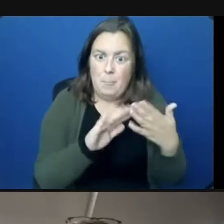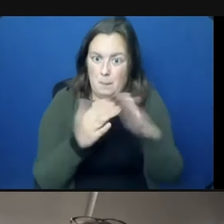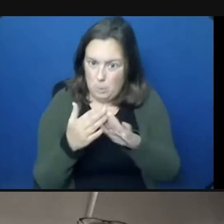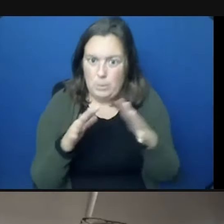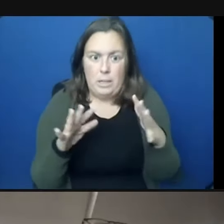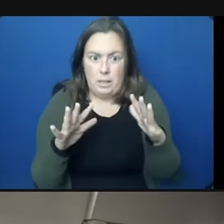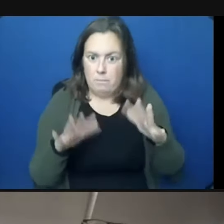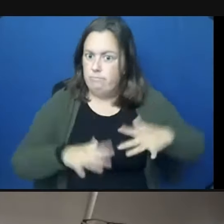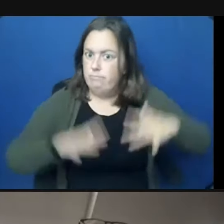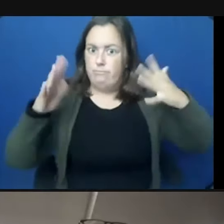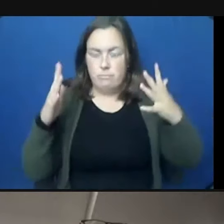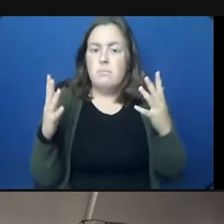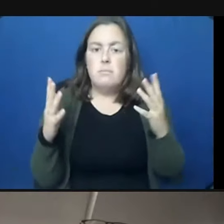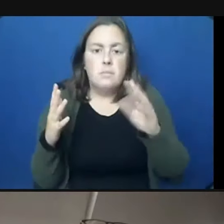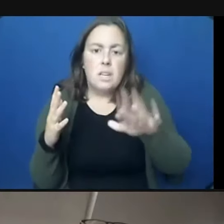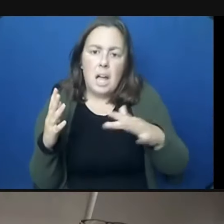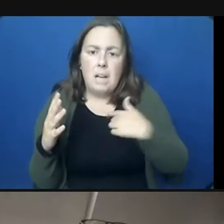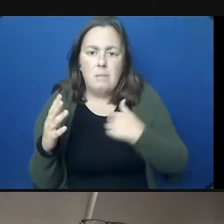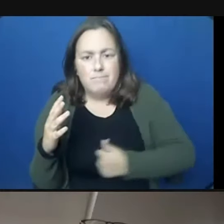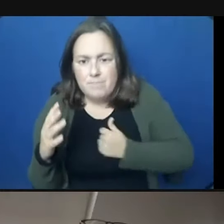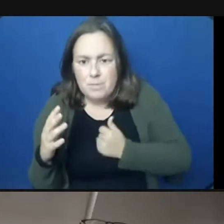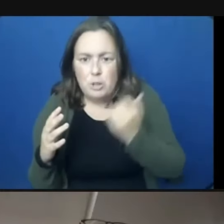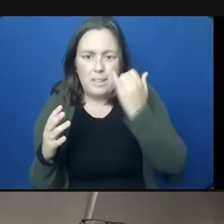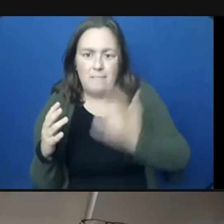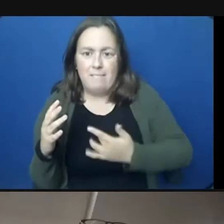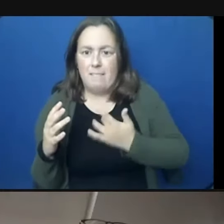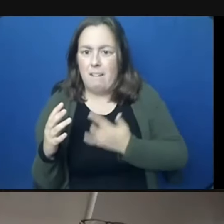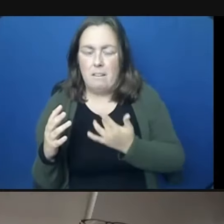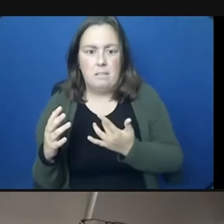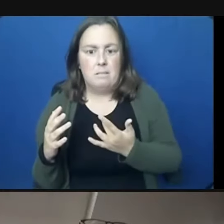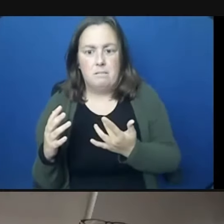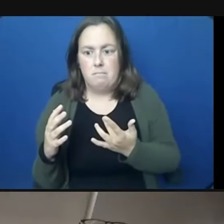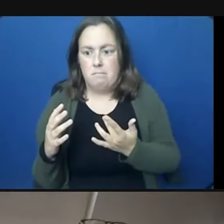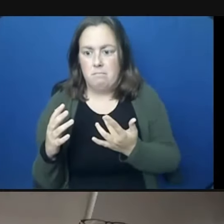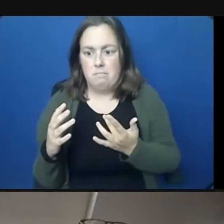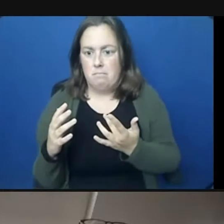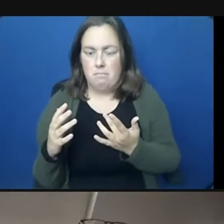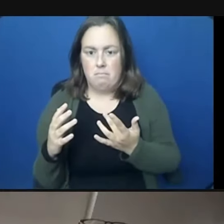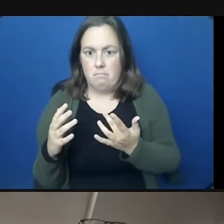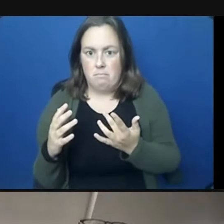So I apologize if it felt as though that was not the case for us.